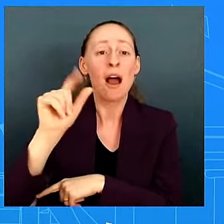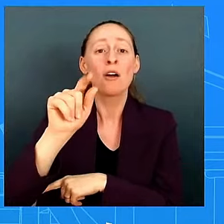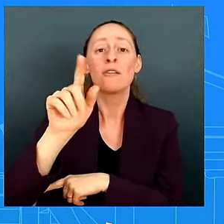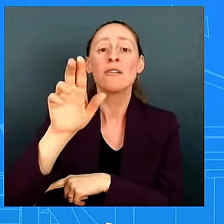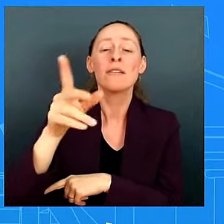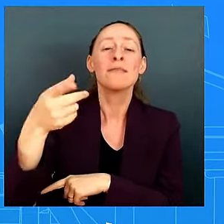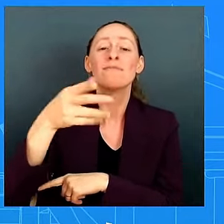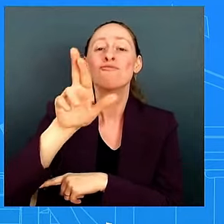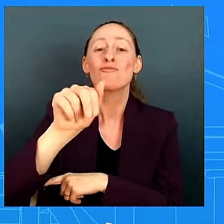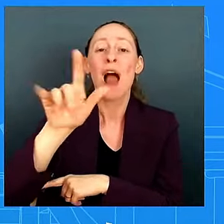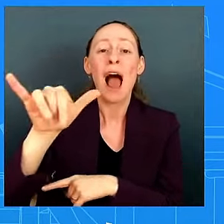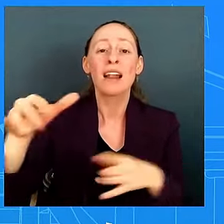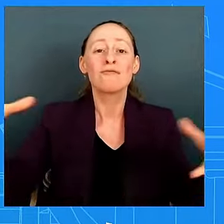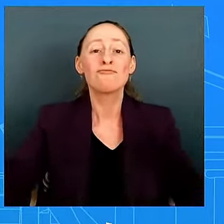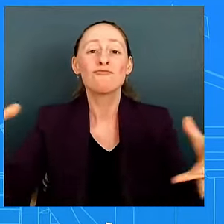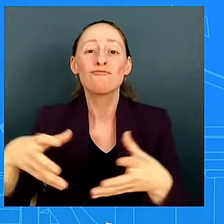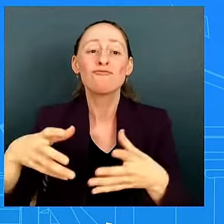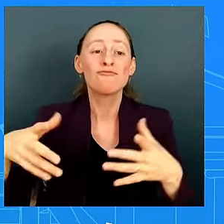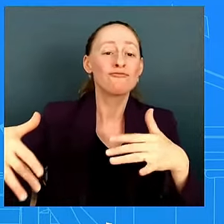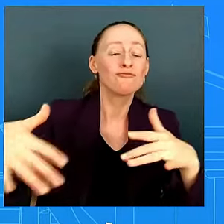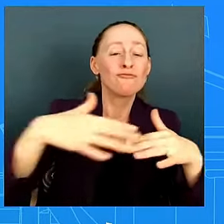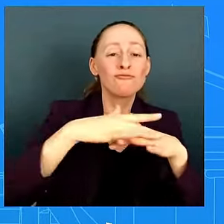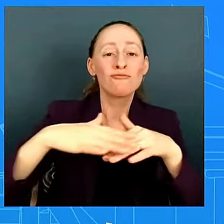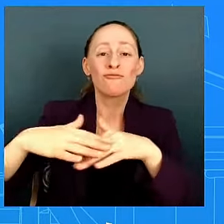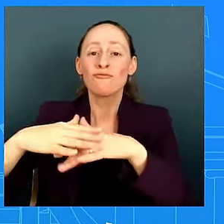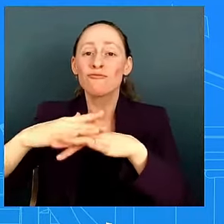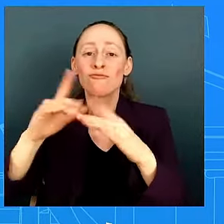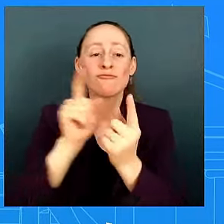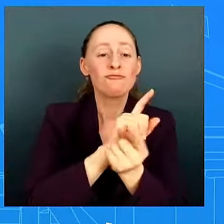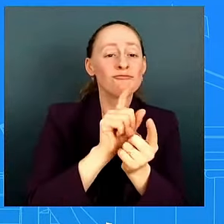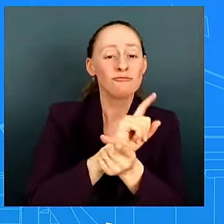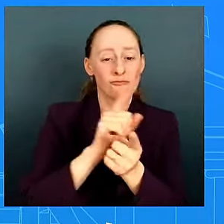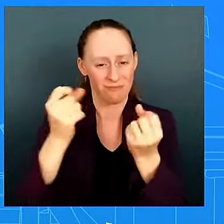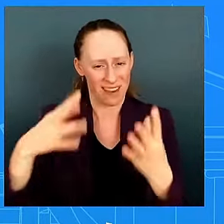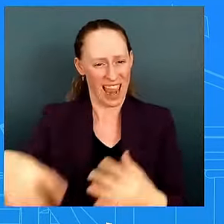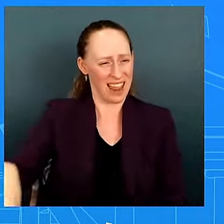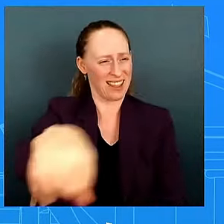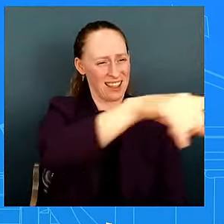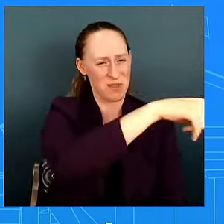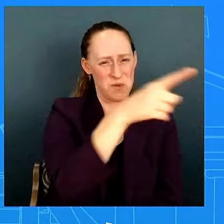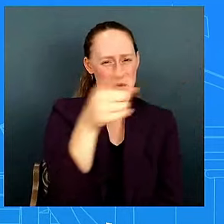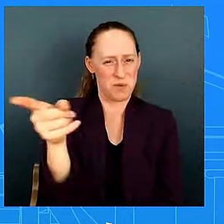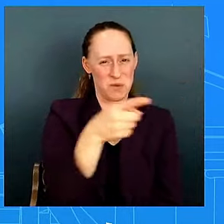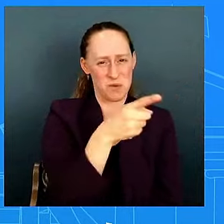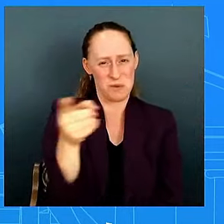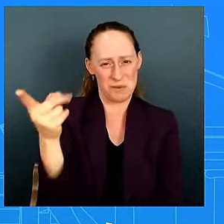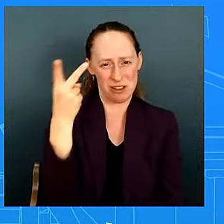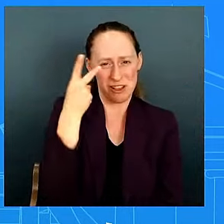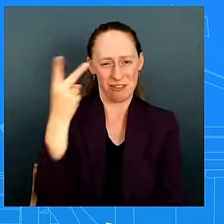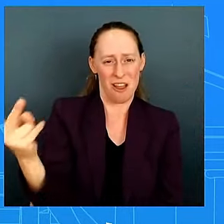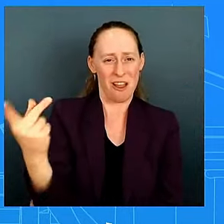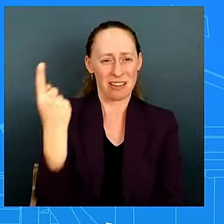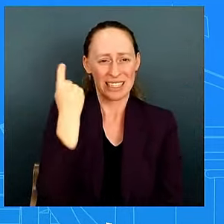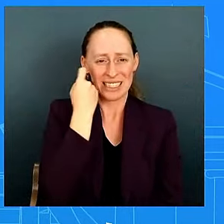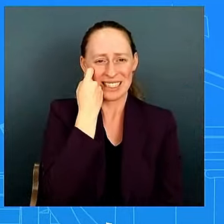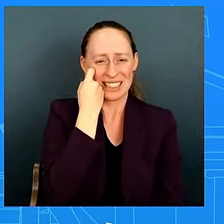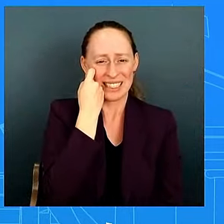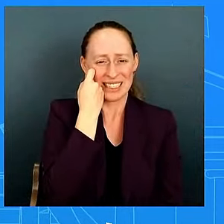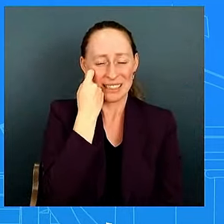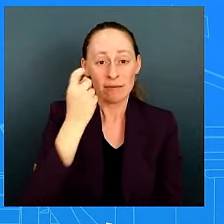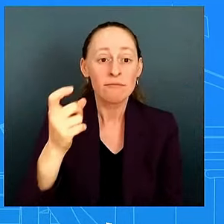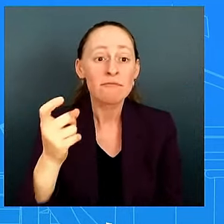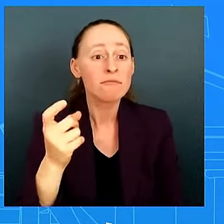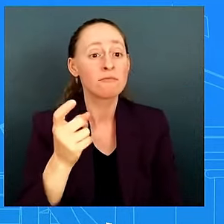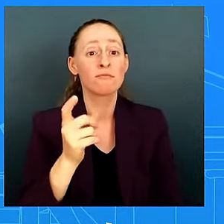instances state of the union you saw him take on take on republicans by himself uh